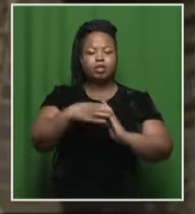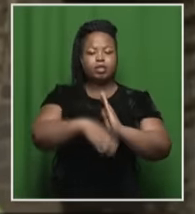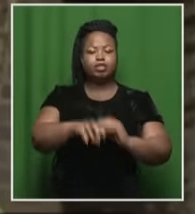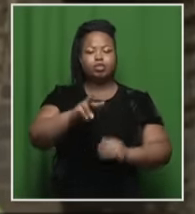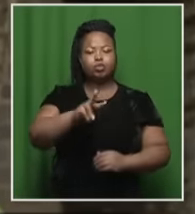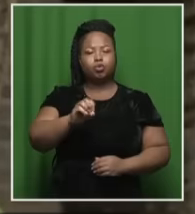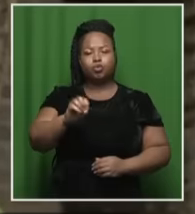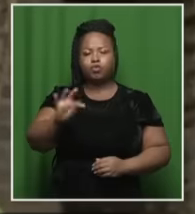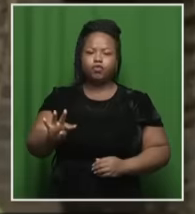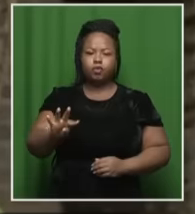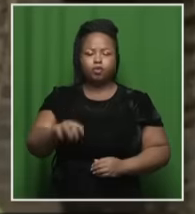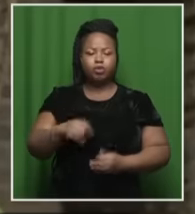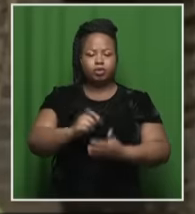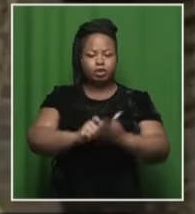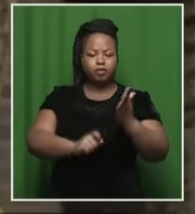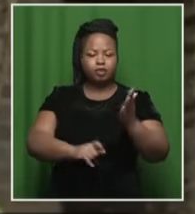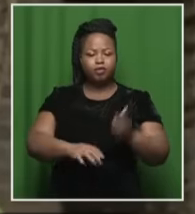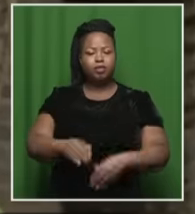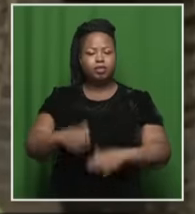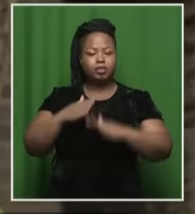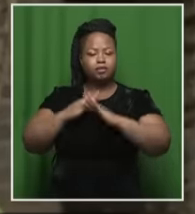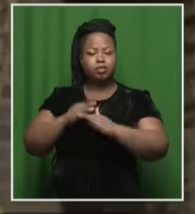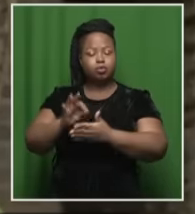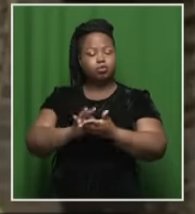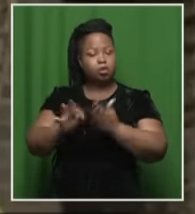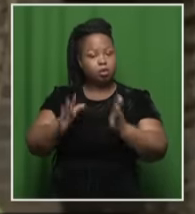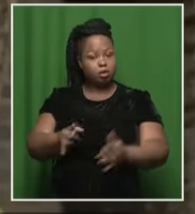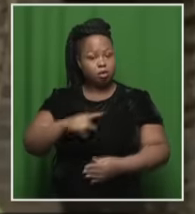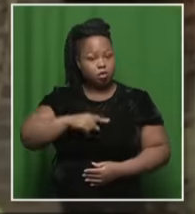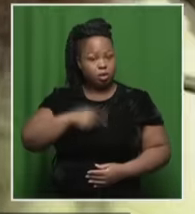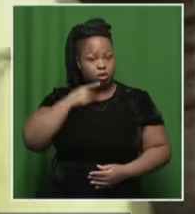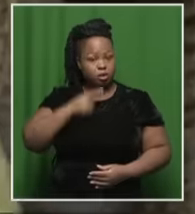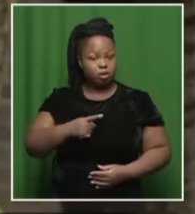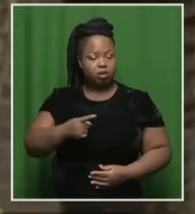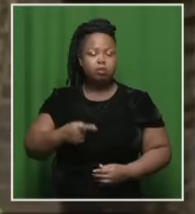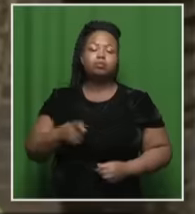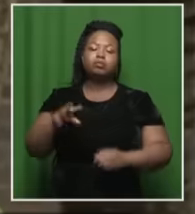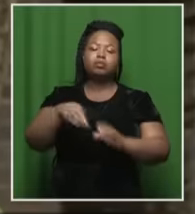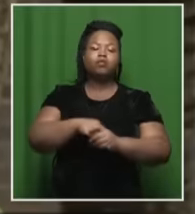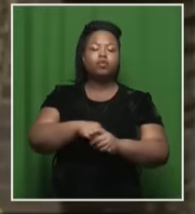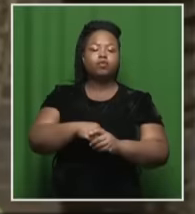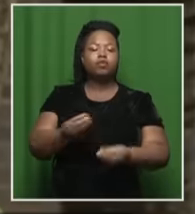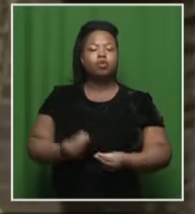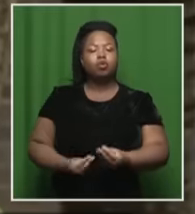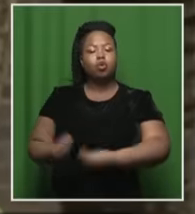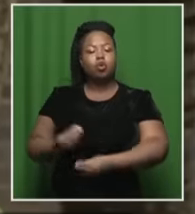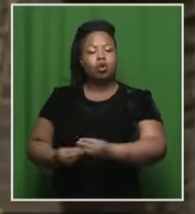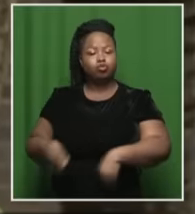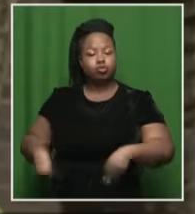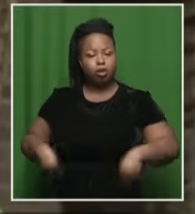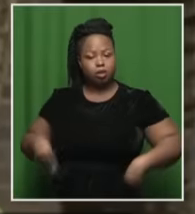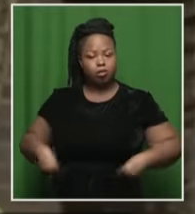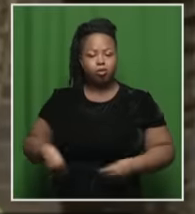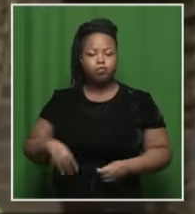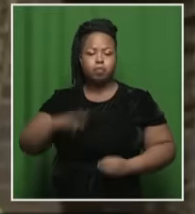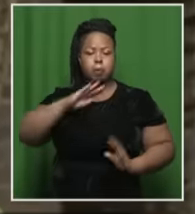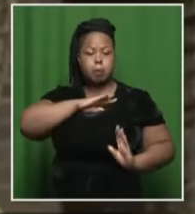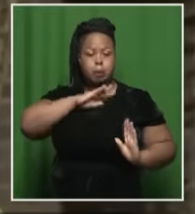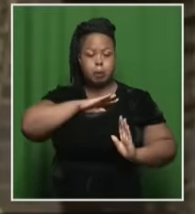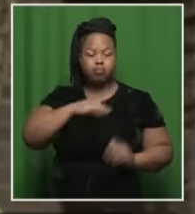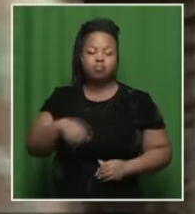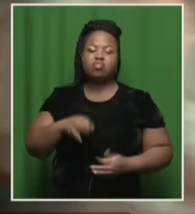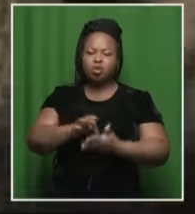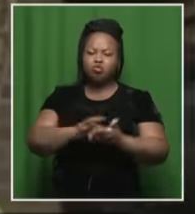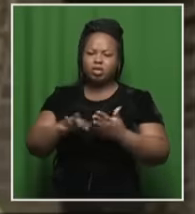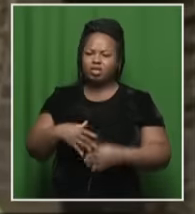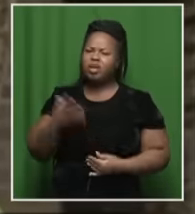statement of a defense contractor, which allegedly implicated her in corruption. We know that that defense contractor is facing a case of her